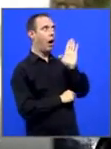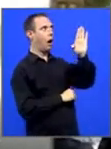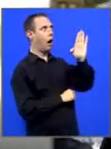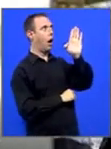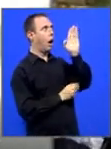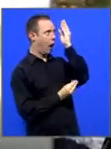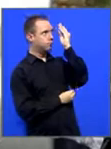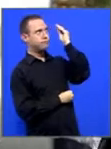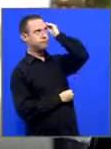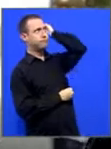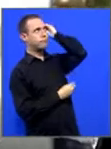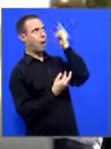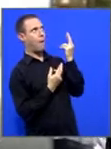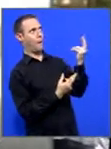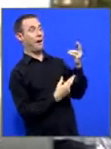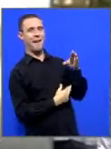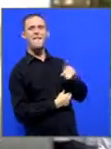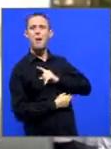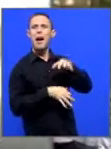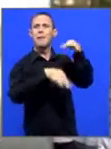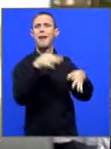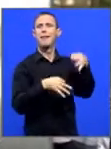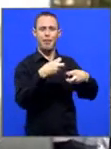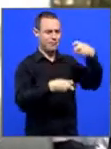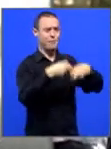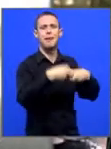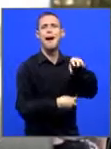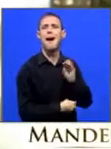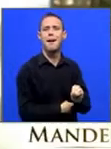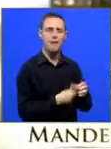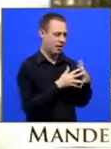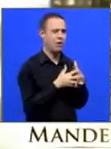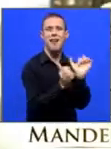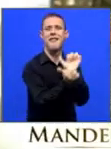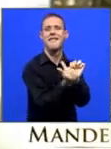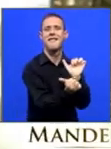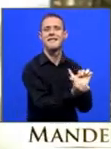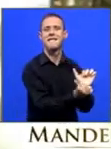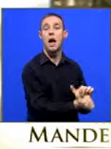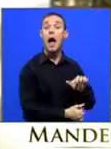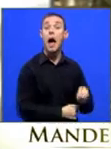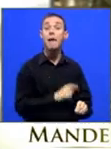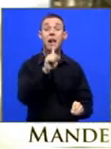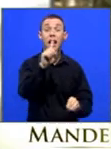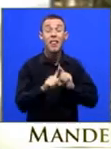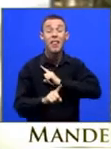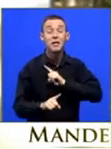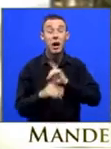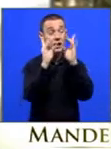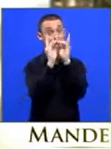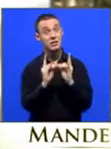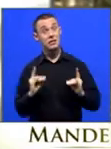prisoners, will free them. But also we saw that wonderful moment when President Obama shook hands